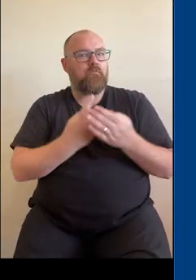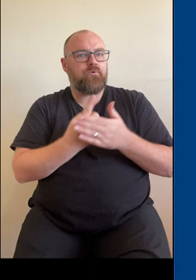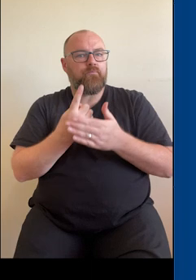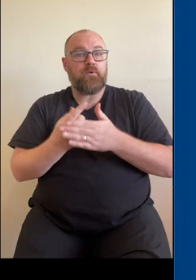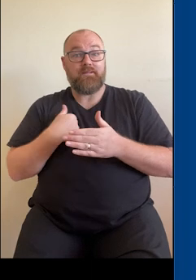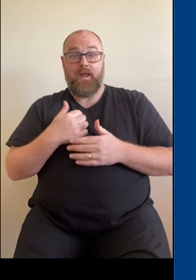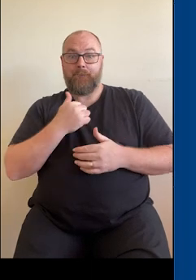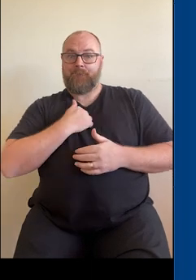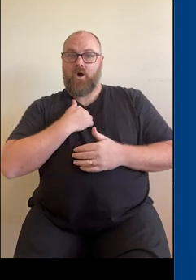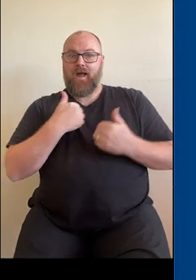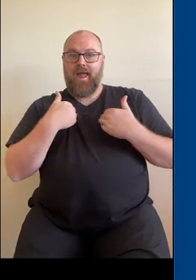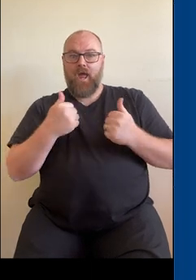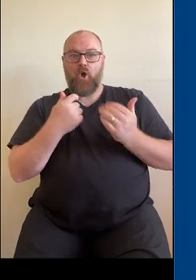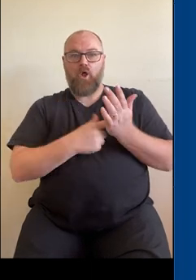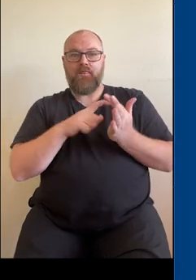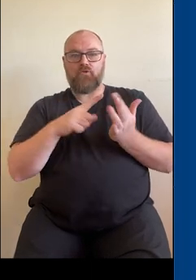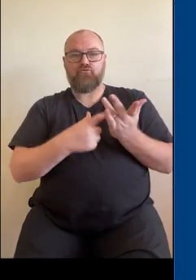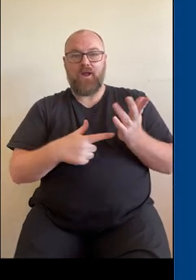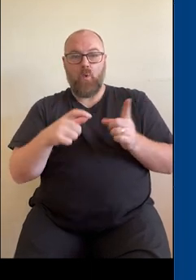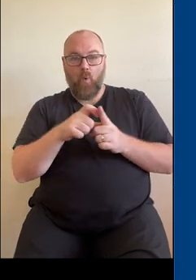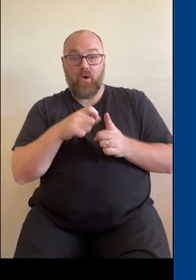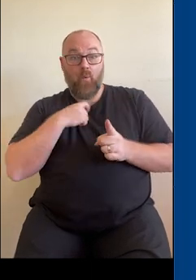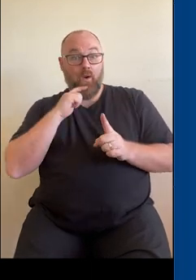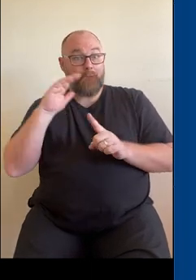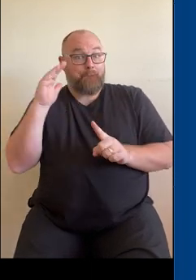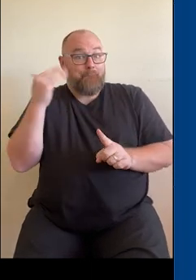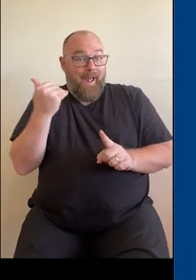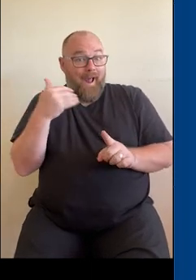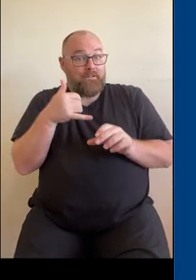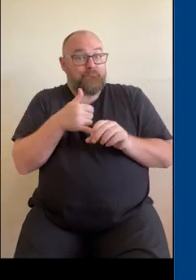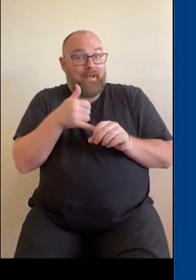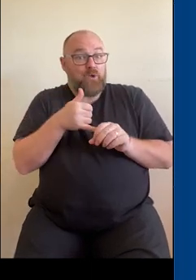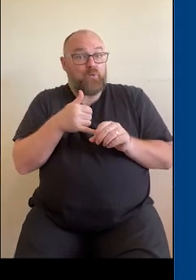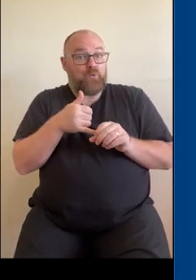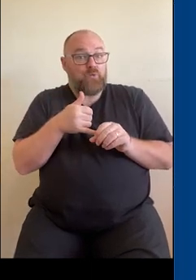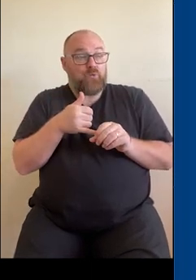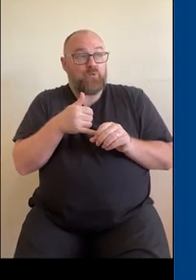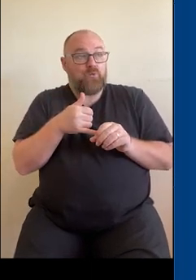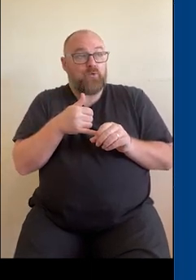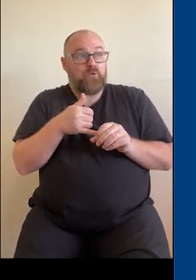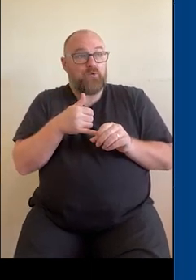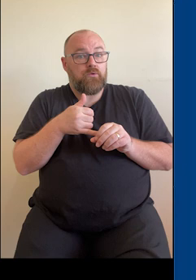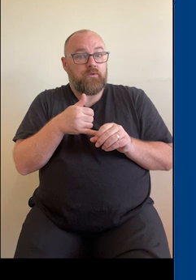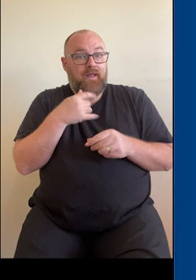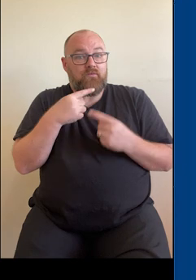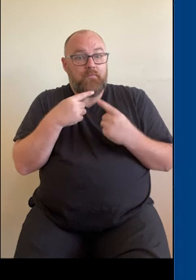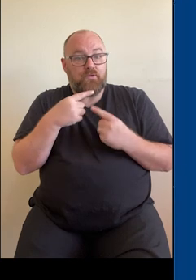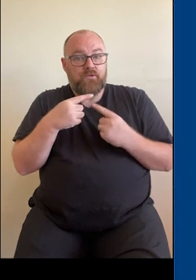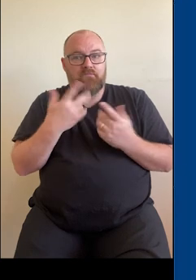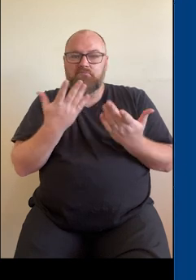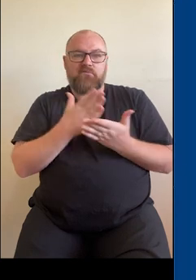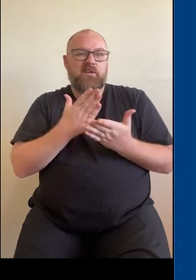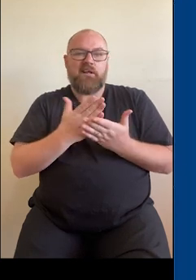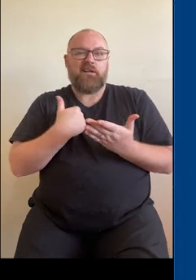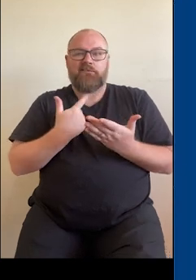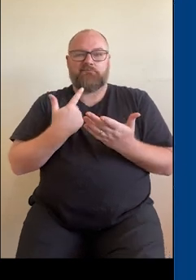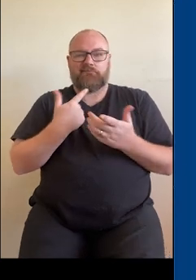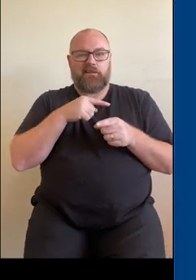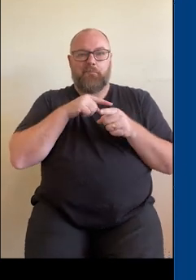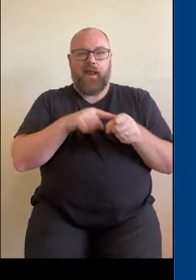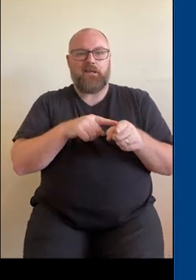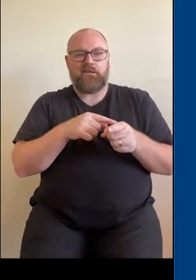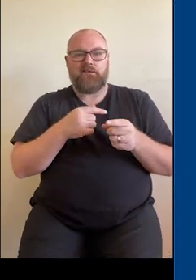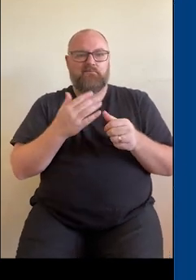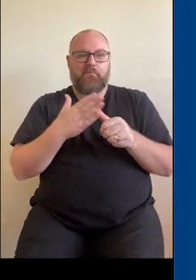my health record include my past medical history? And really, it just depends how long your record has been in